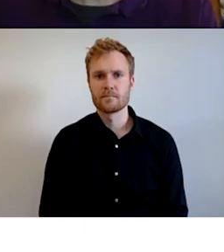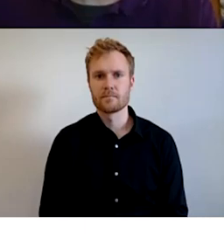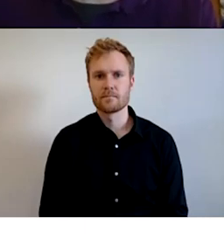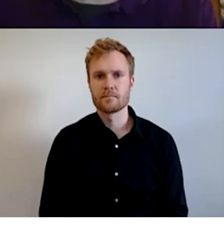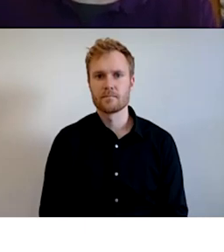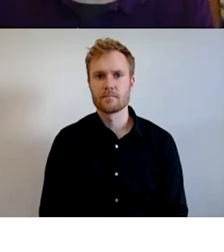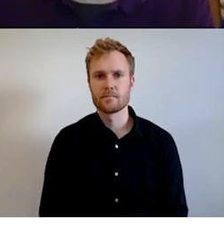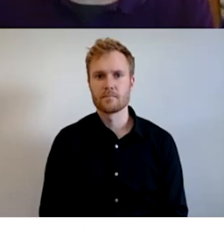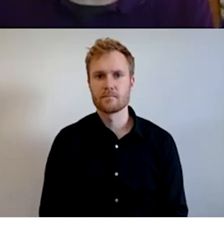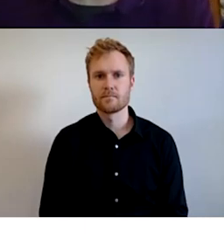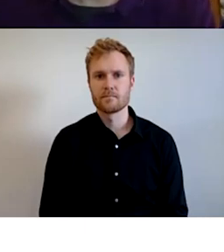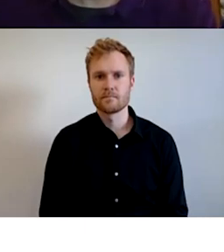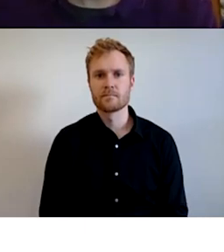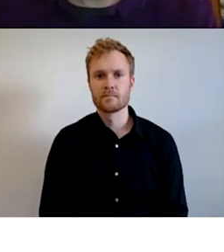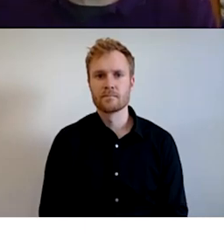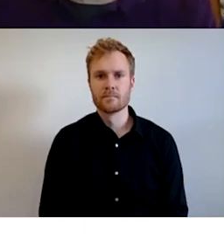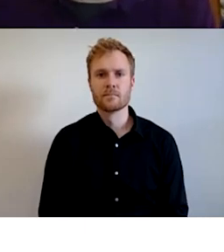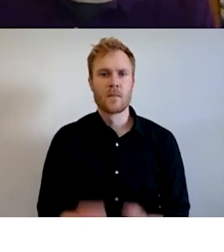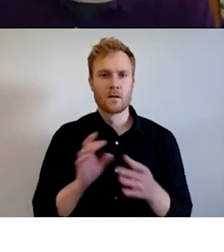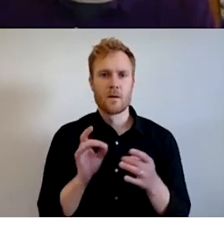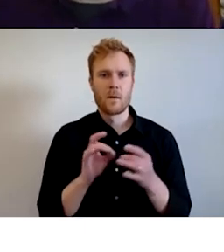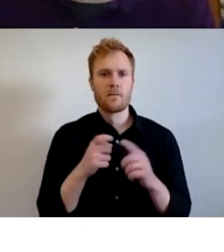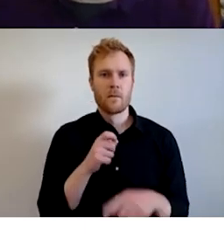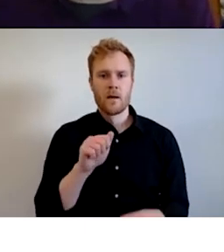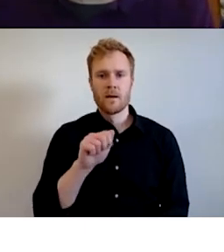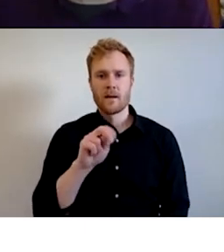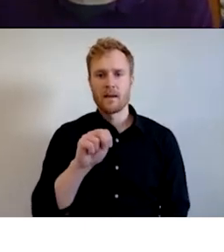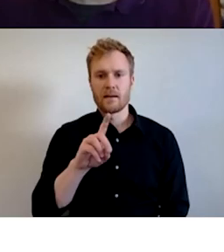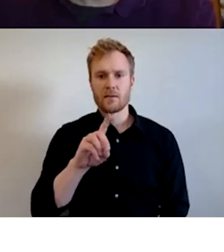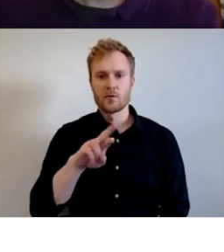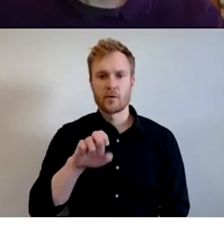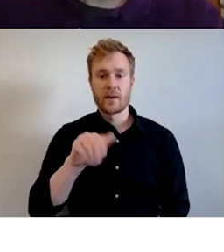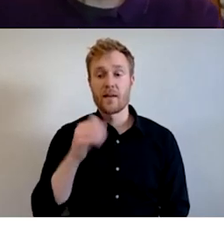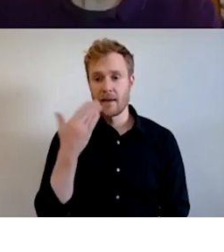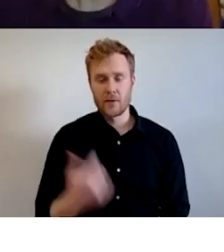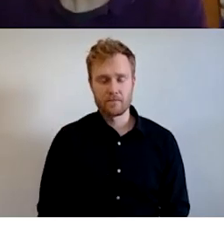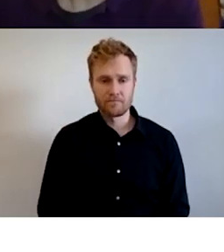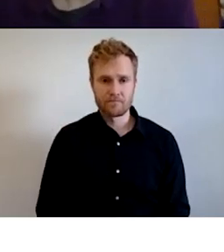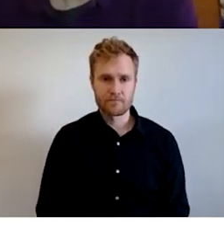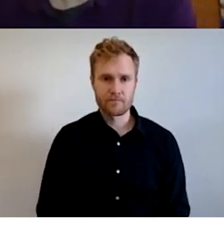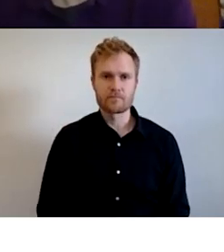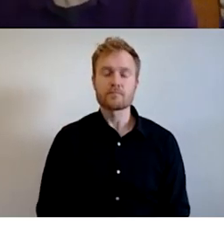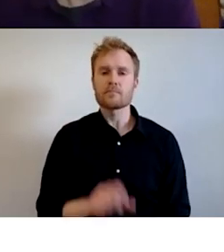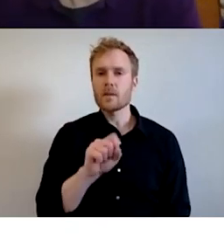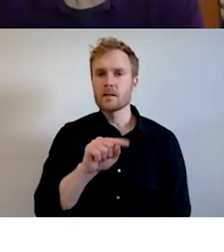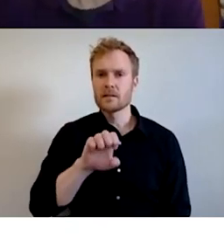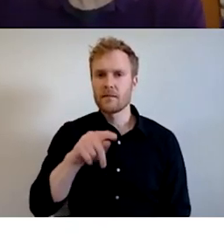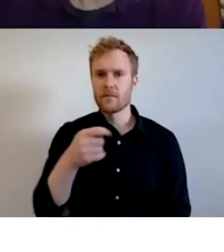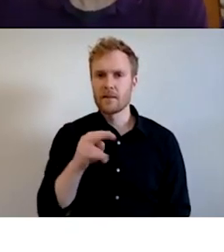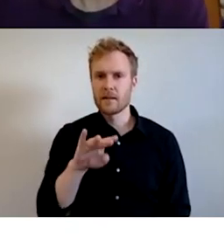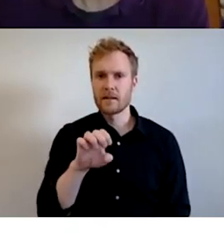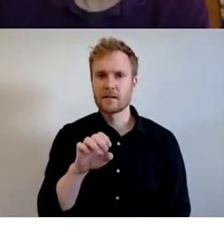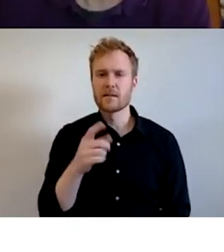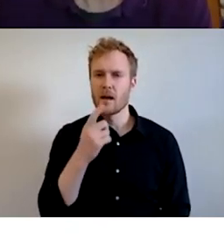I'll see another comment from Andrea. Thank you. Um, Stephanie asks, when the new public safety center goes